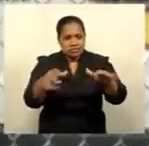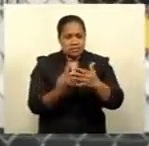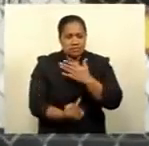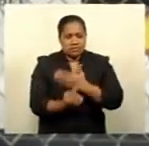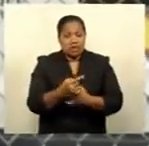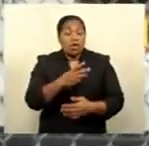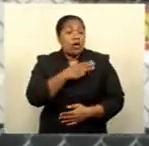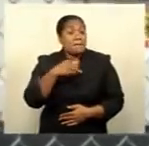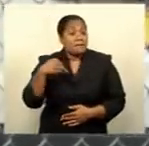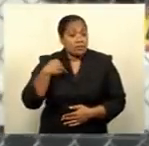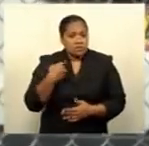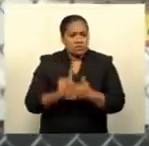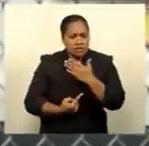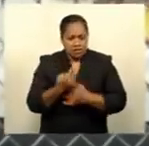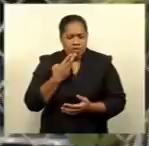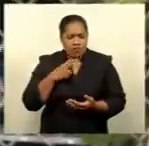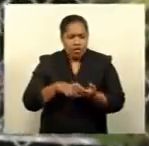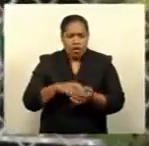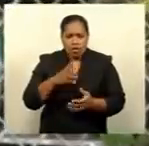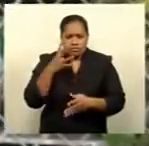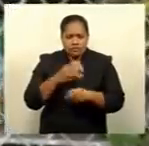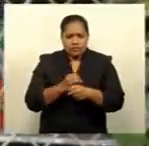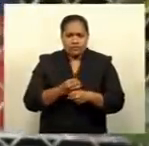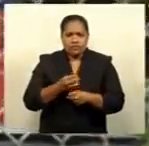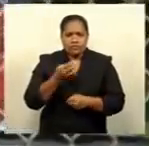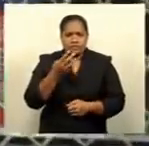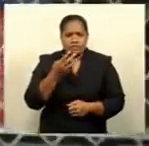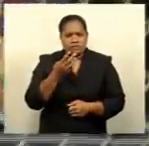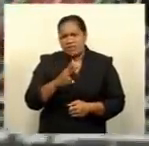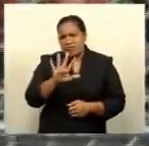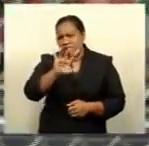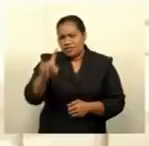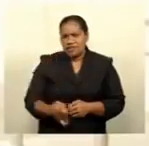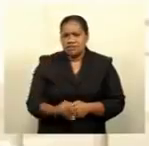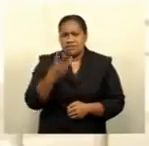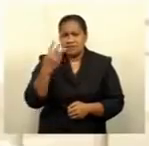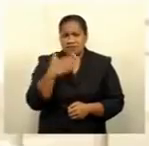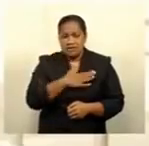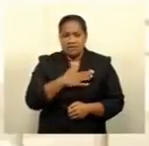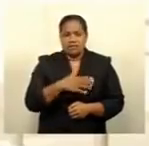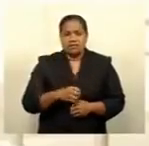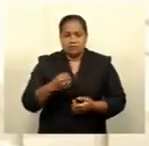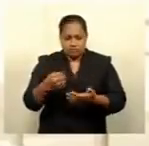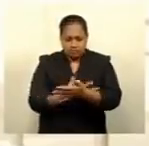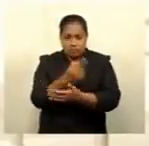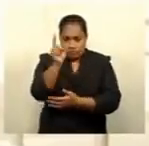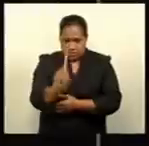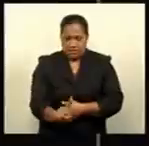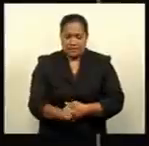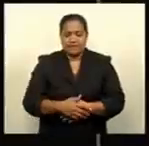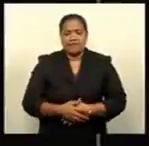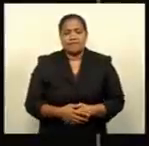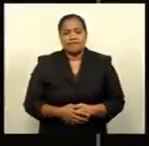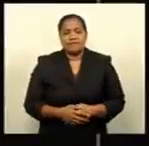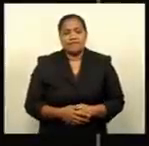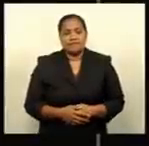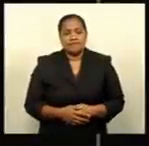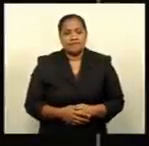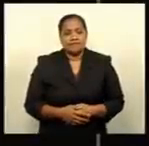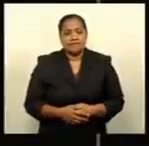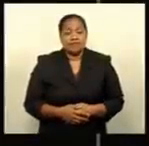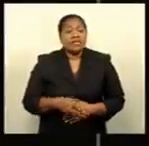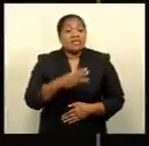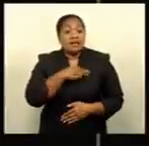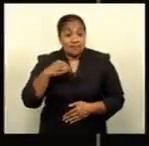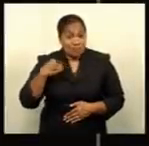recorded a total of 45,300 infections to date. Kritika Kumar, FBC News. The Ministry of